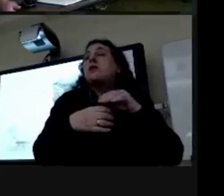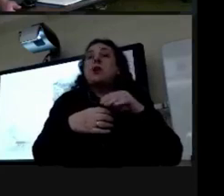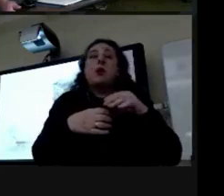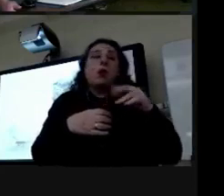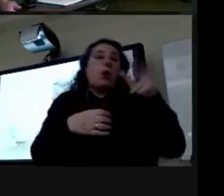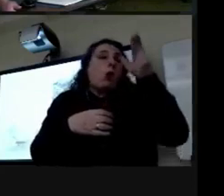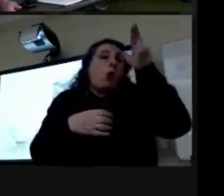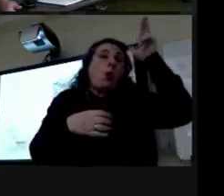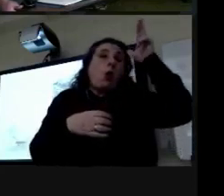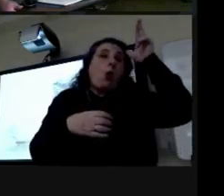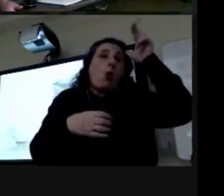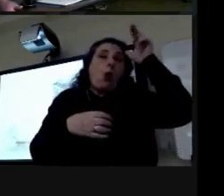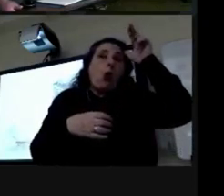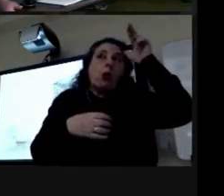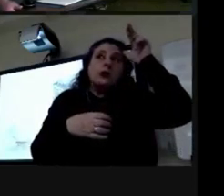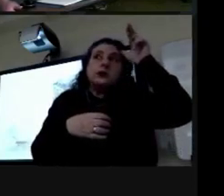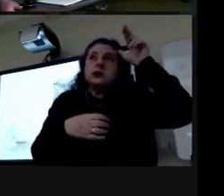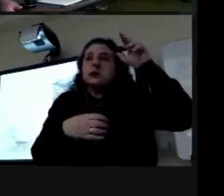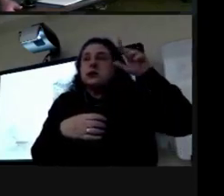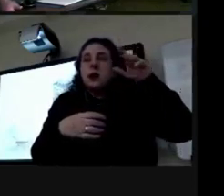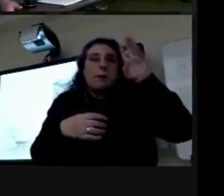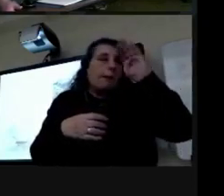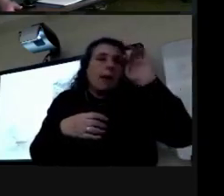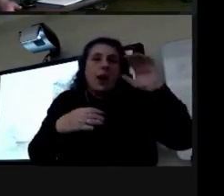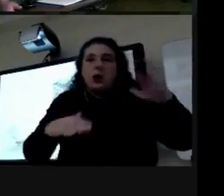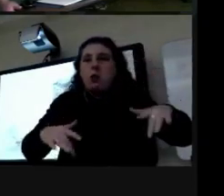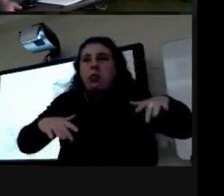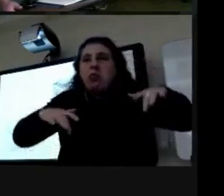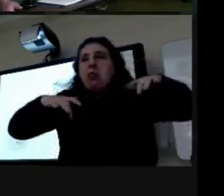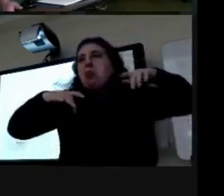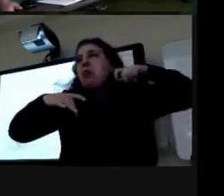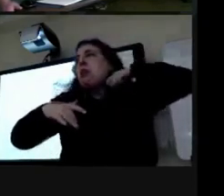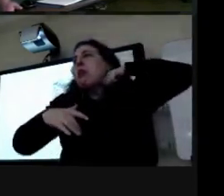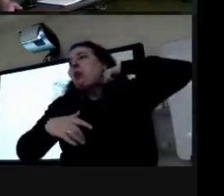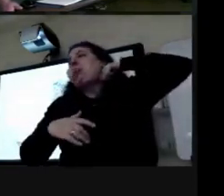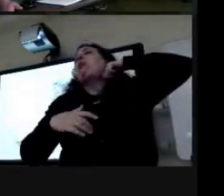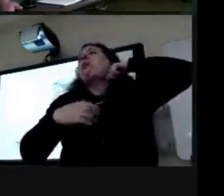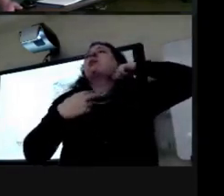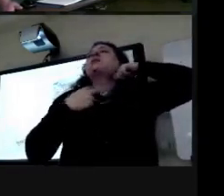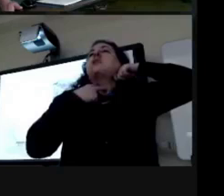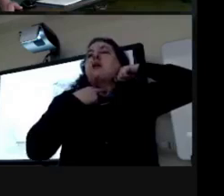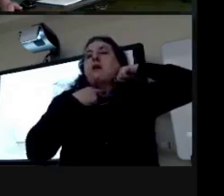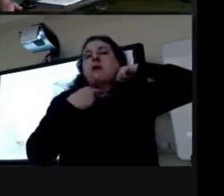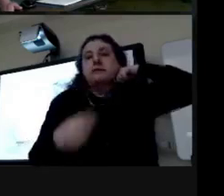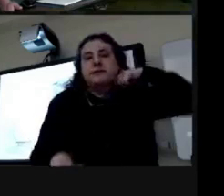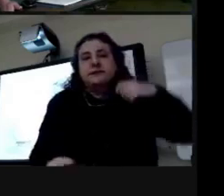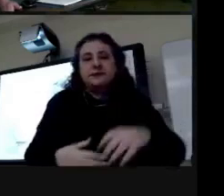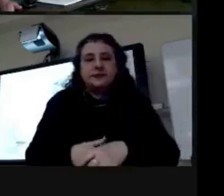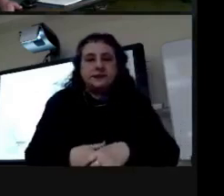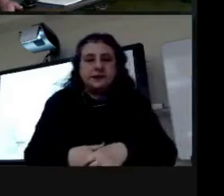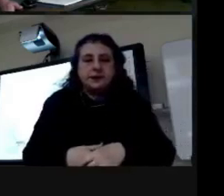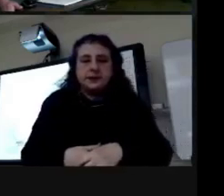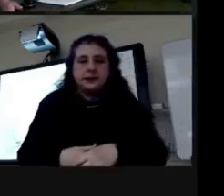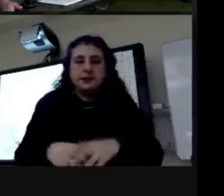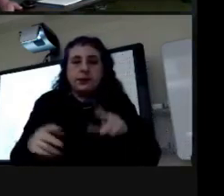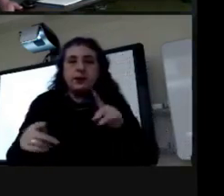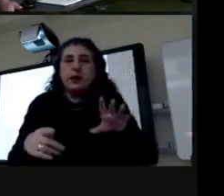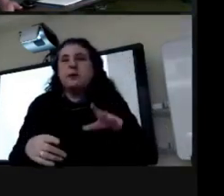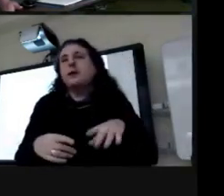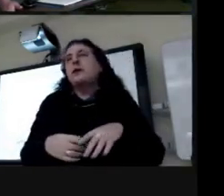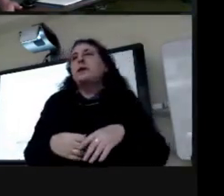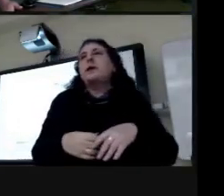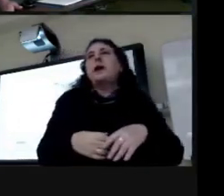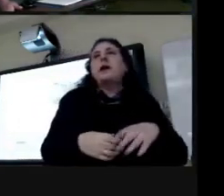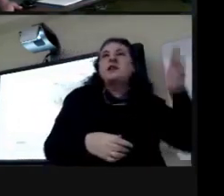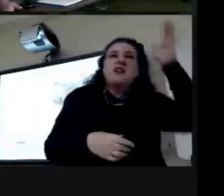i don't know if those are true or not but it gives you an example um and then people just kind of threw their